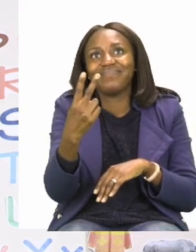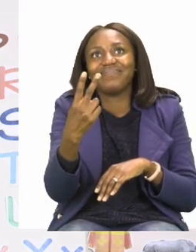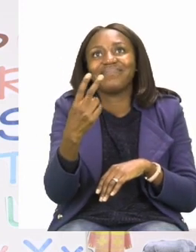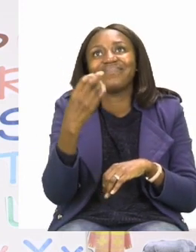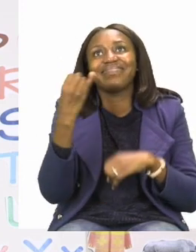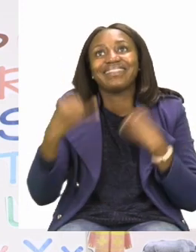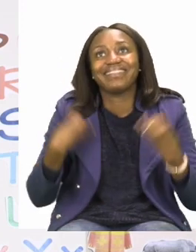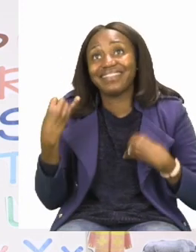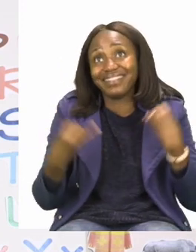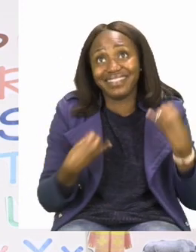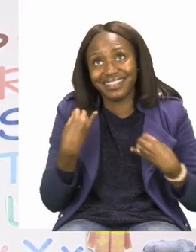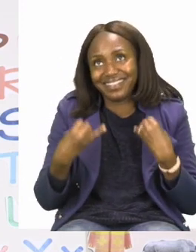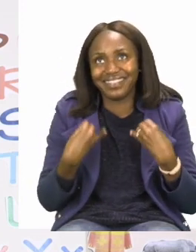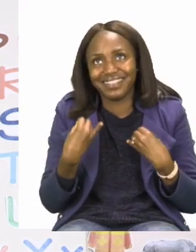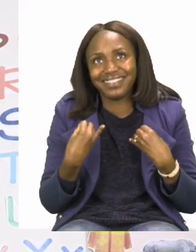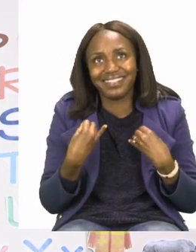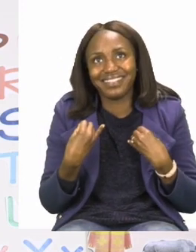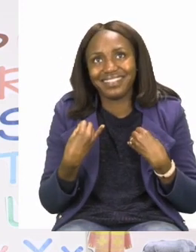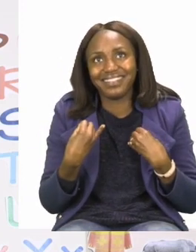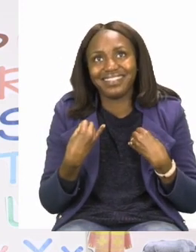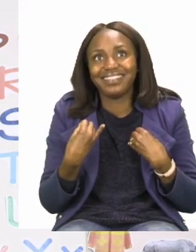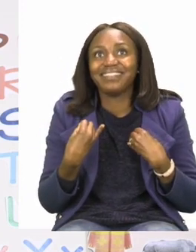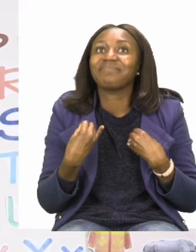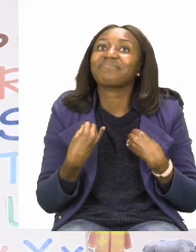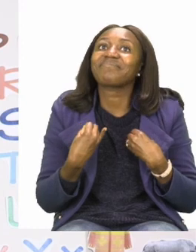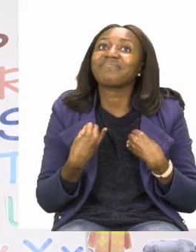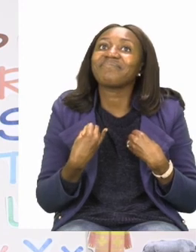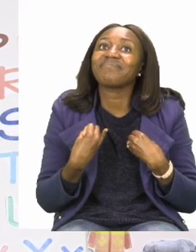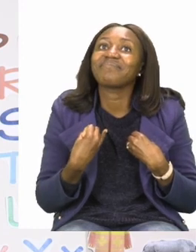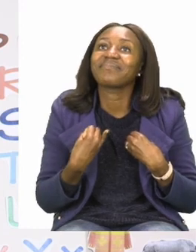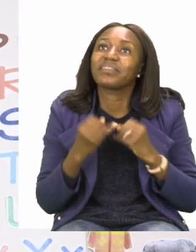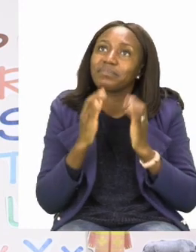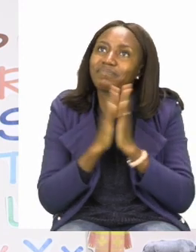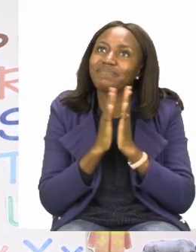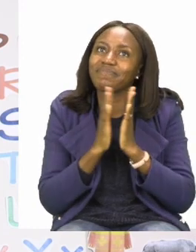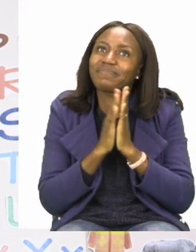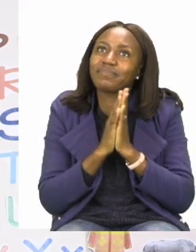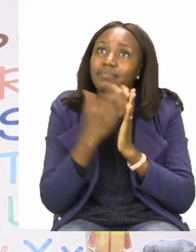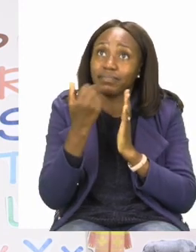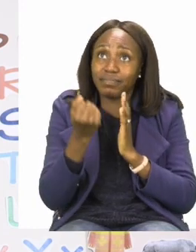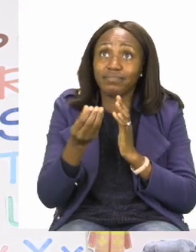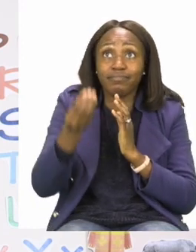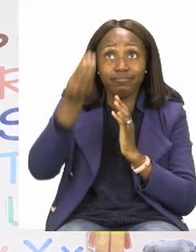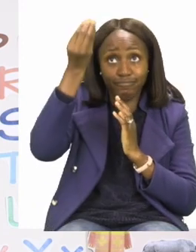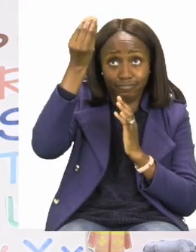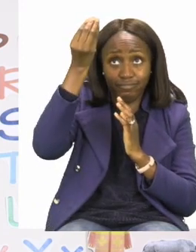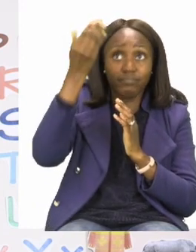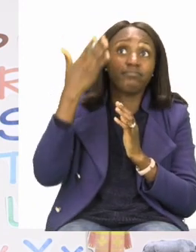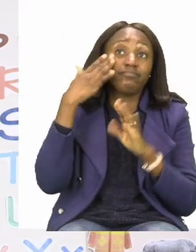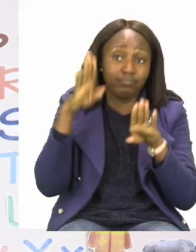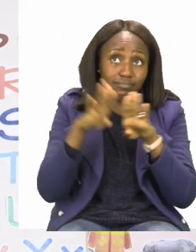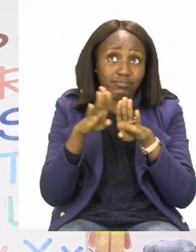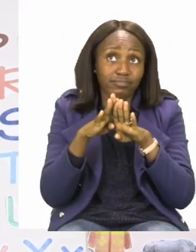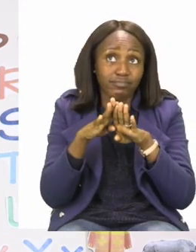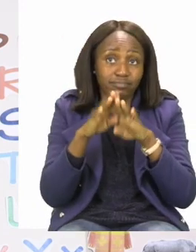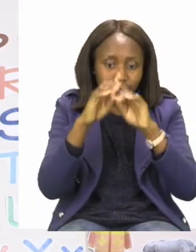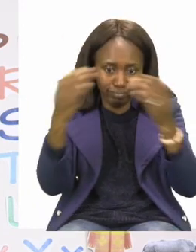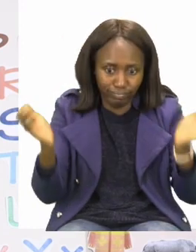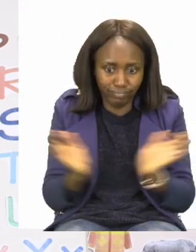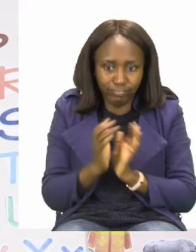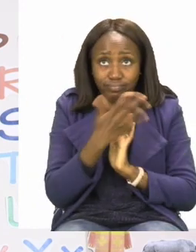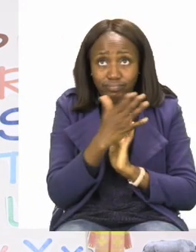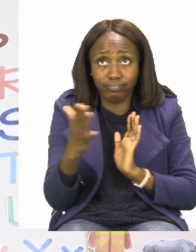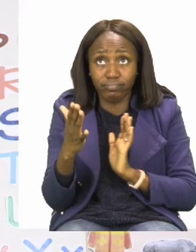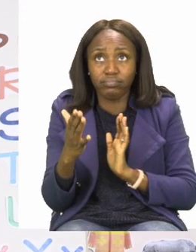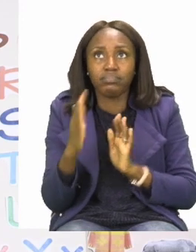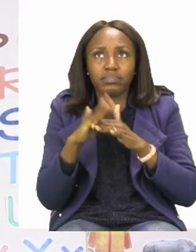so much fun. By the way, boys and girls, make sure that you have an adult when you're doing this so that they can advise you what can go in